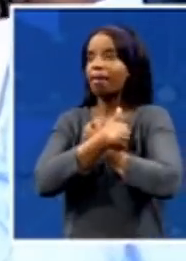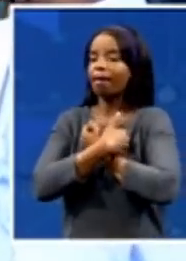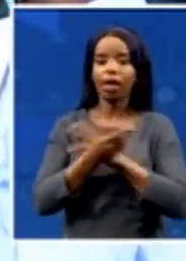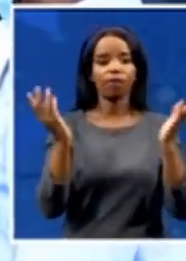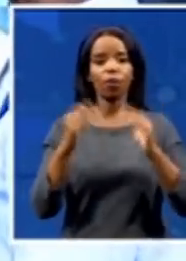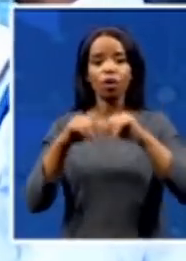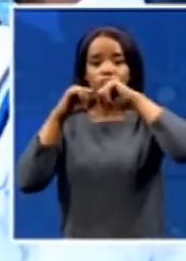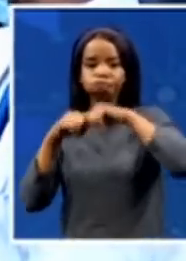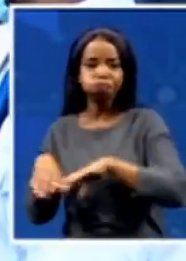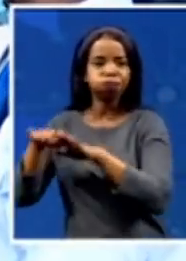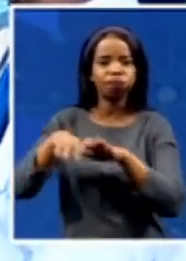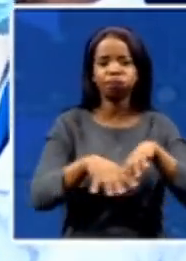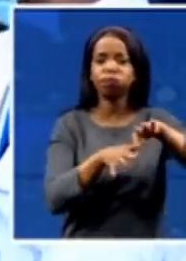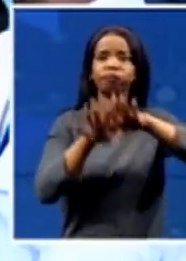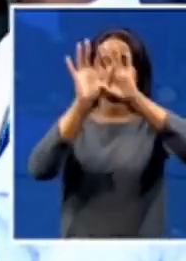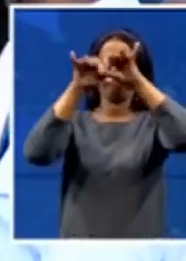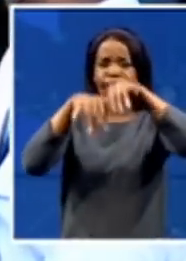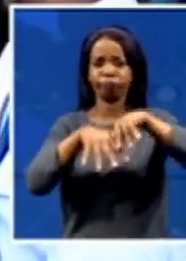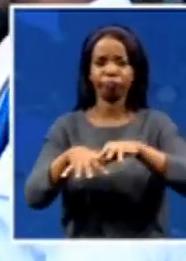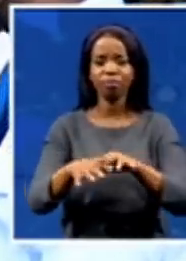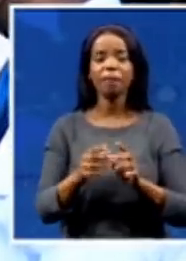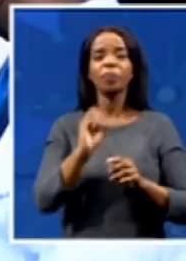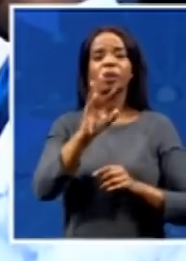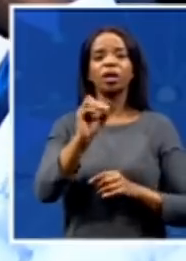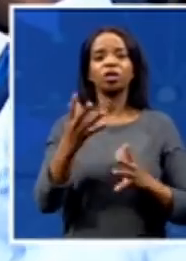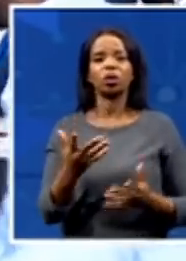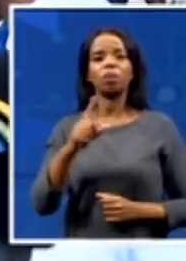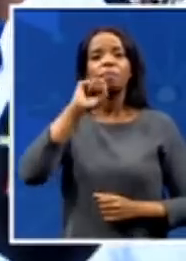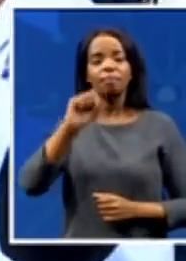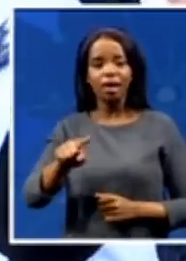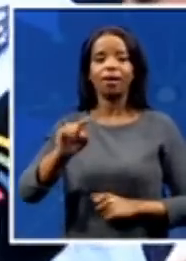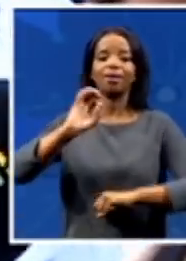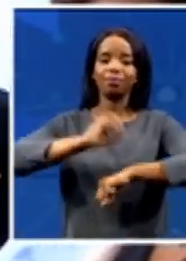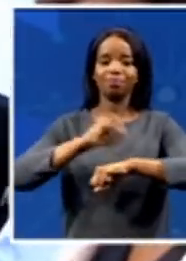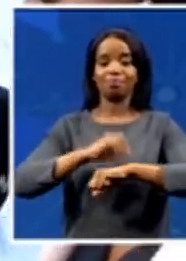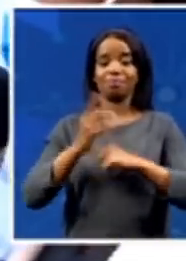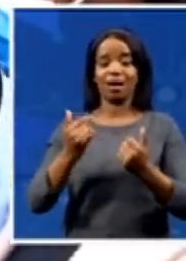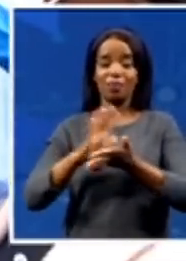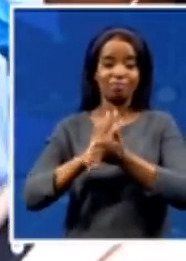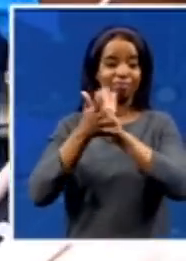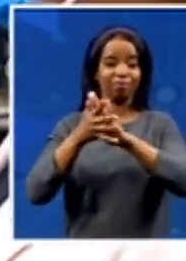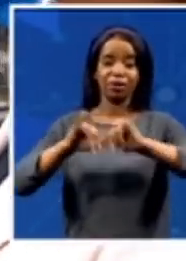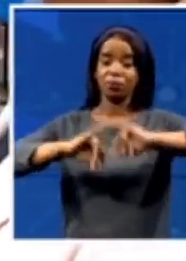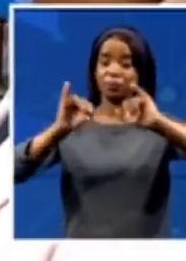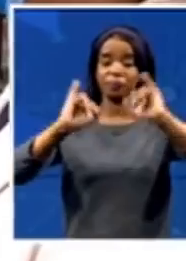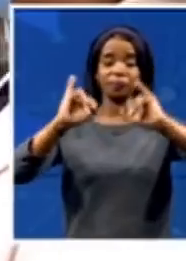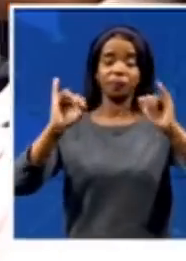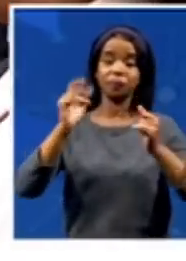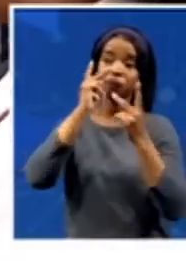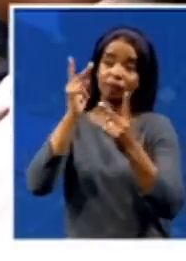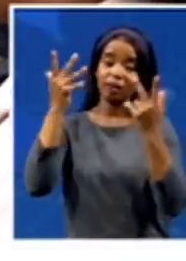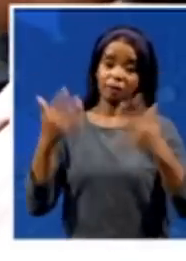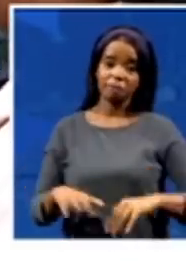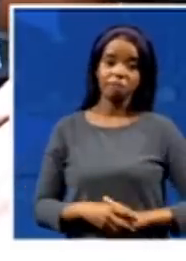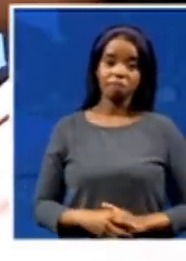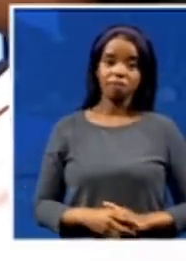directions. So hence, the damage is severe, as we have seen. And also, I think, concern would be the fact